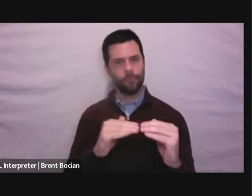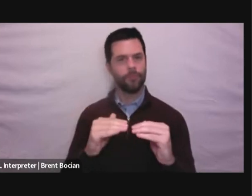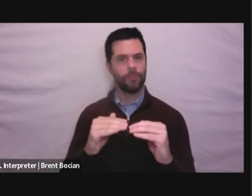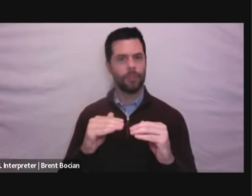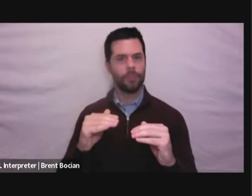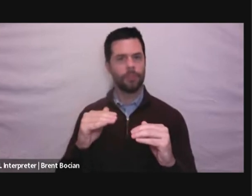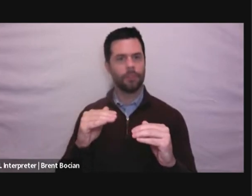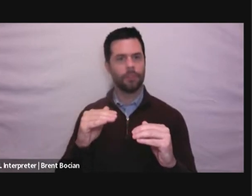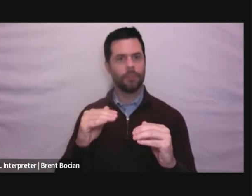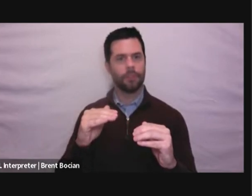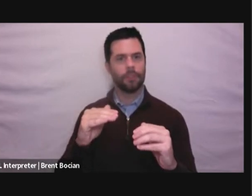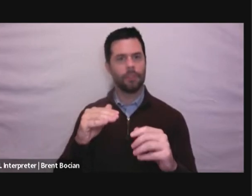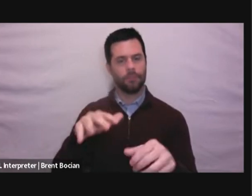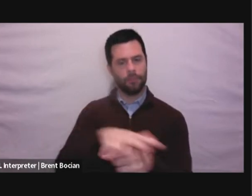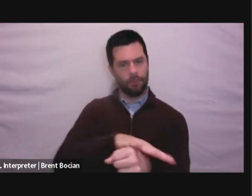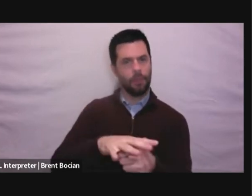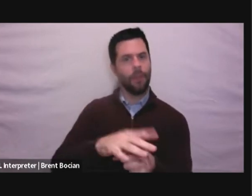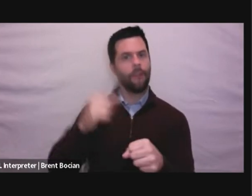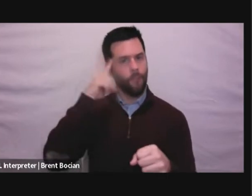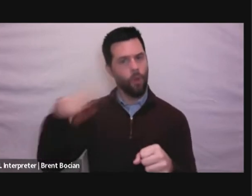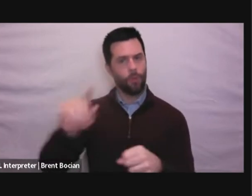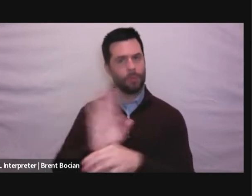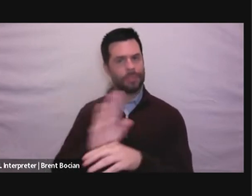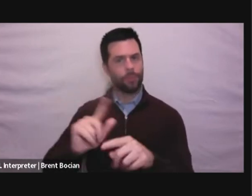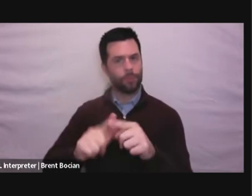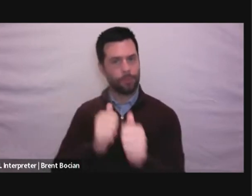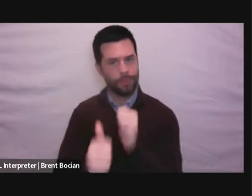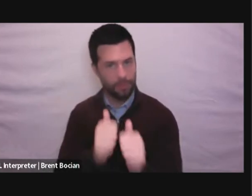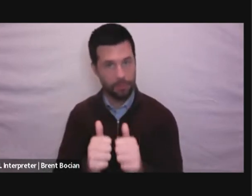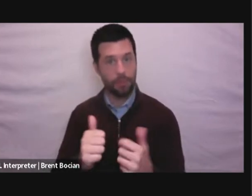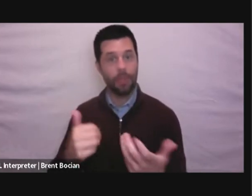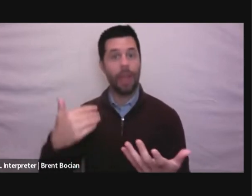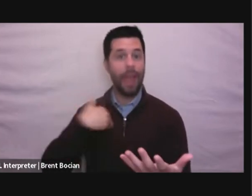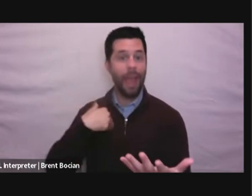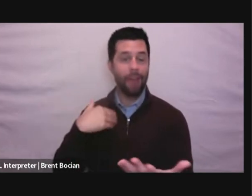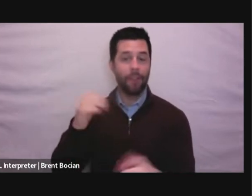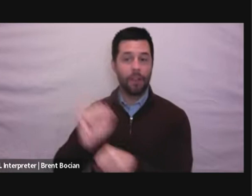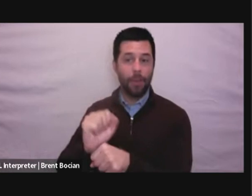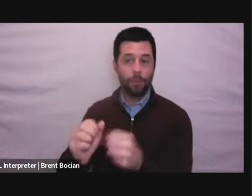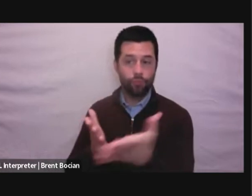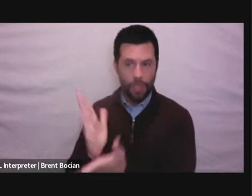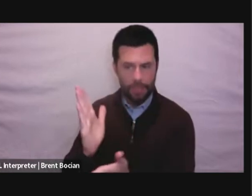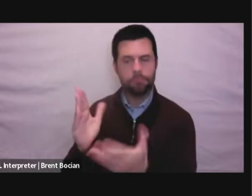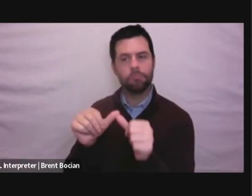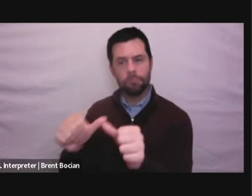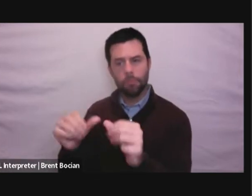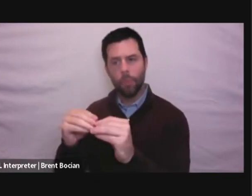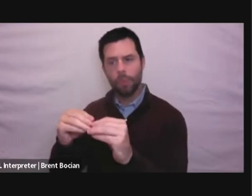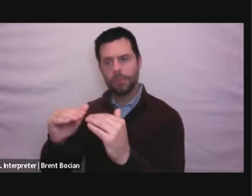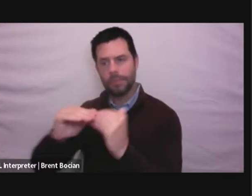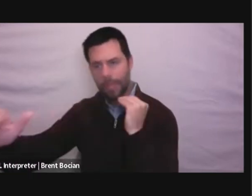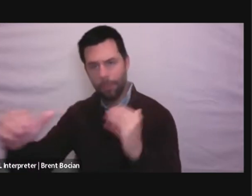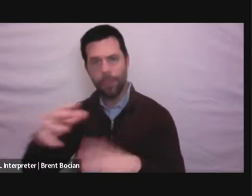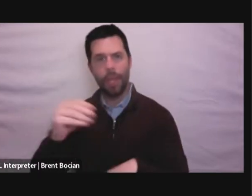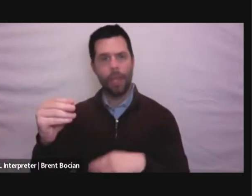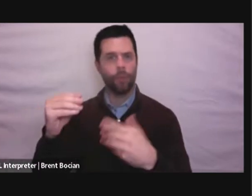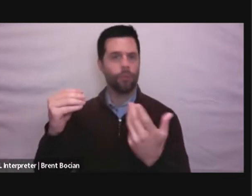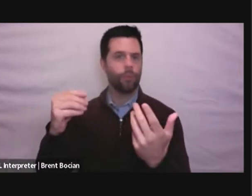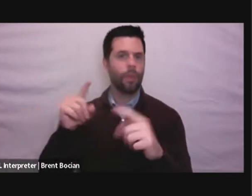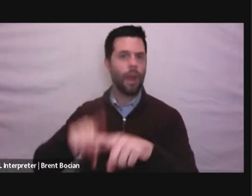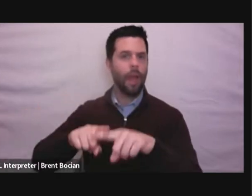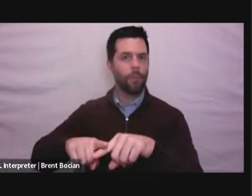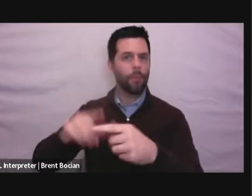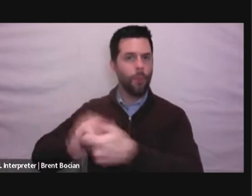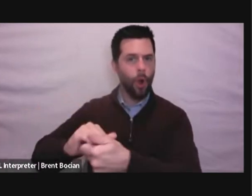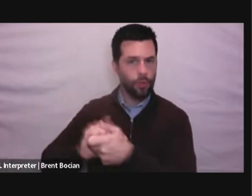And countries that respect human rights and labor rights tend to be more stable and more reliable partners, especially in a crisis,